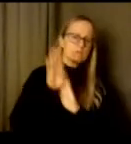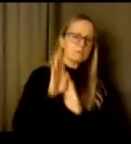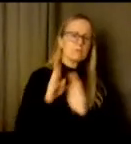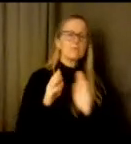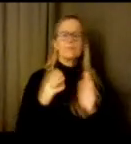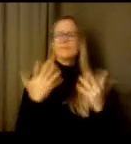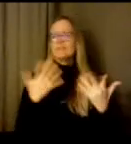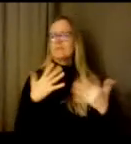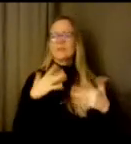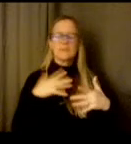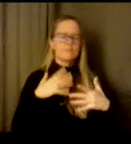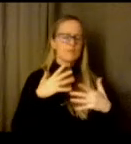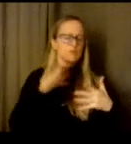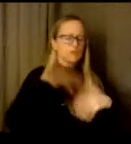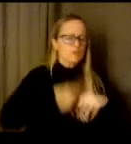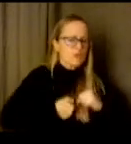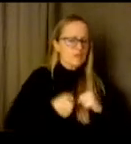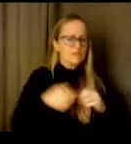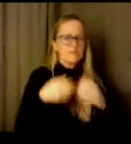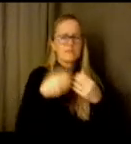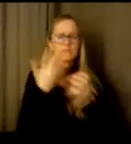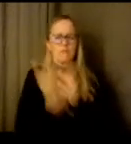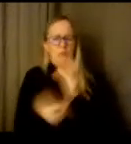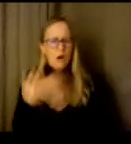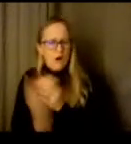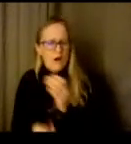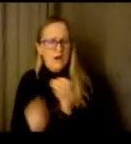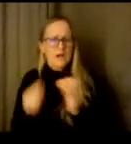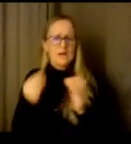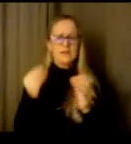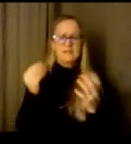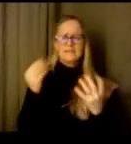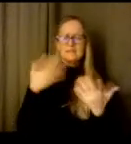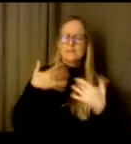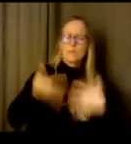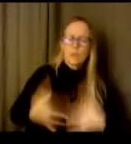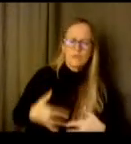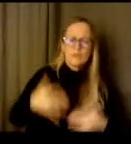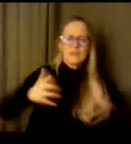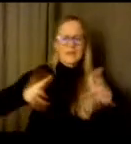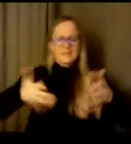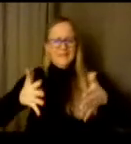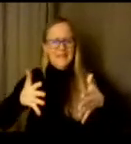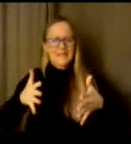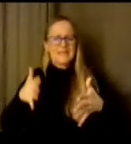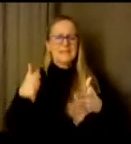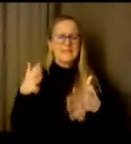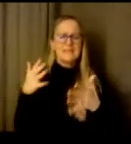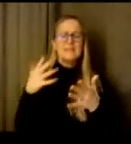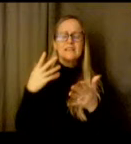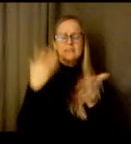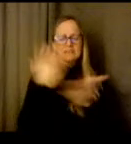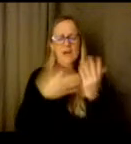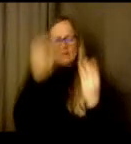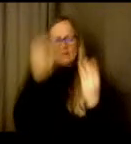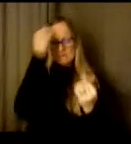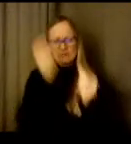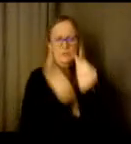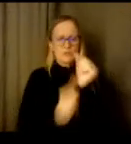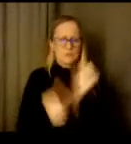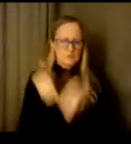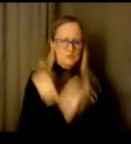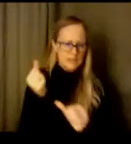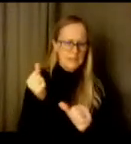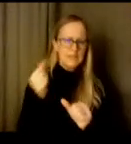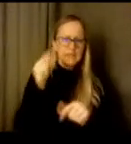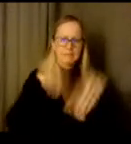suicidality, and a variety of different variables that can impact the emotional well-being and our ability to cope during this time.